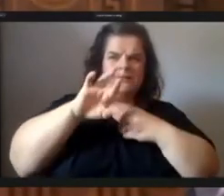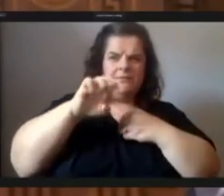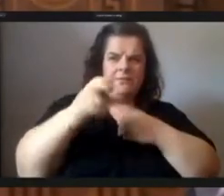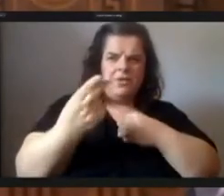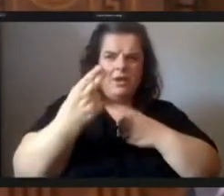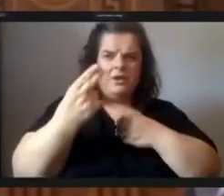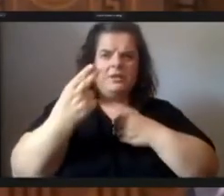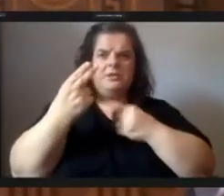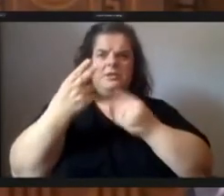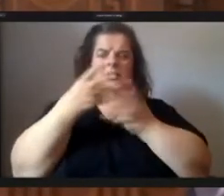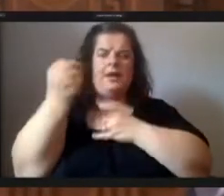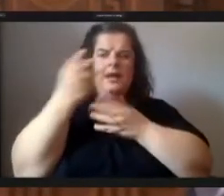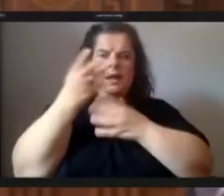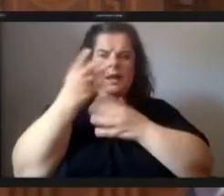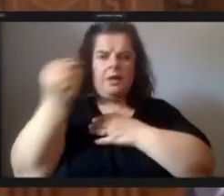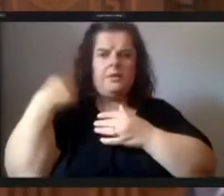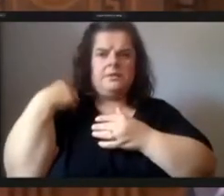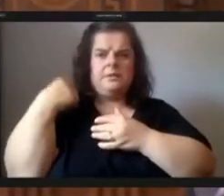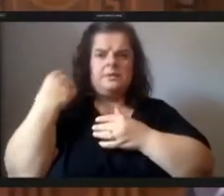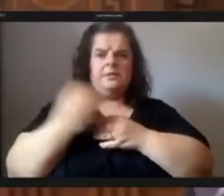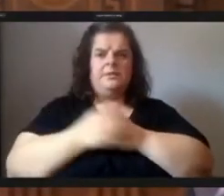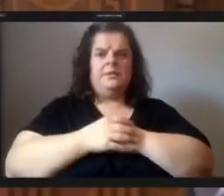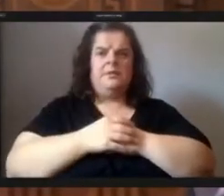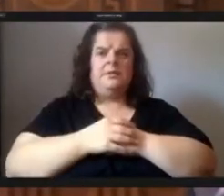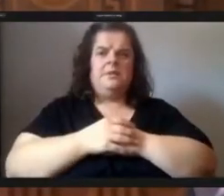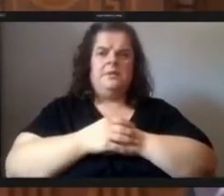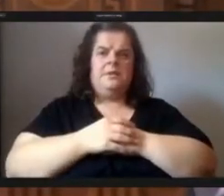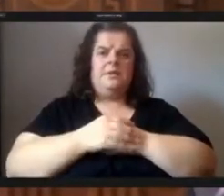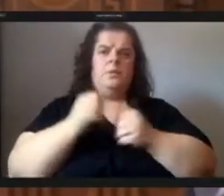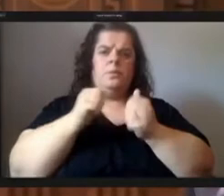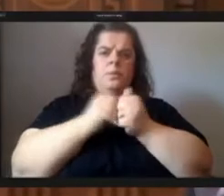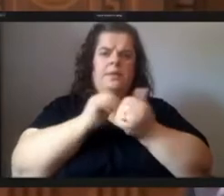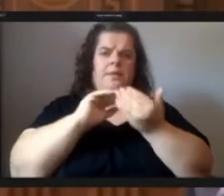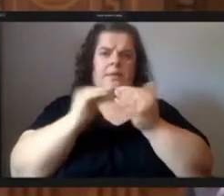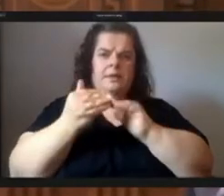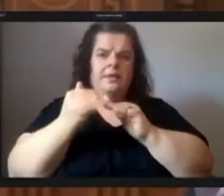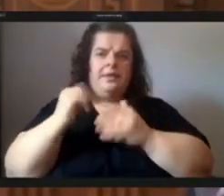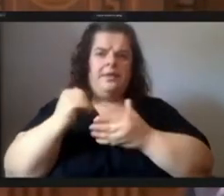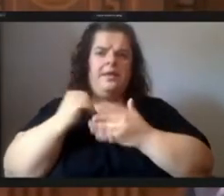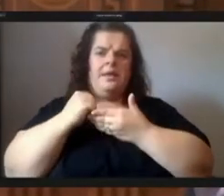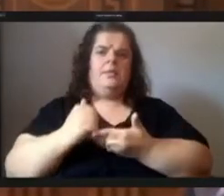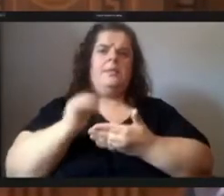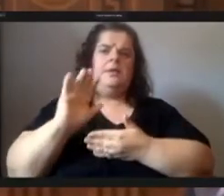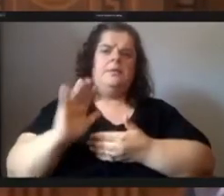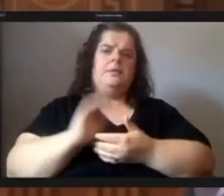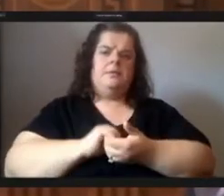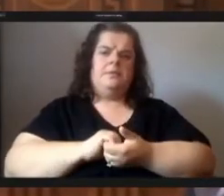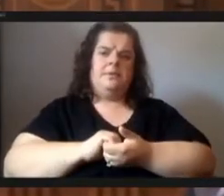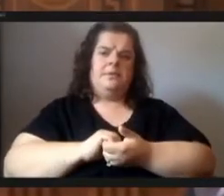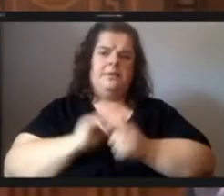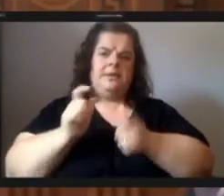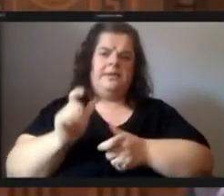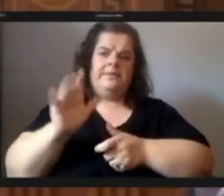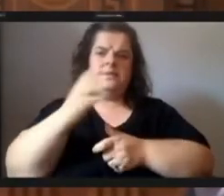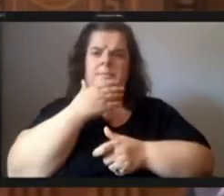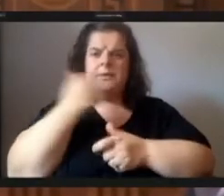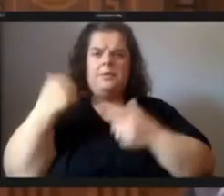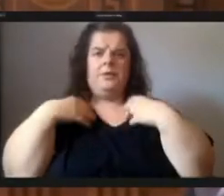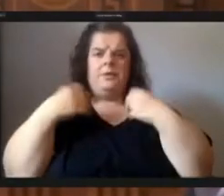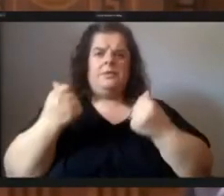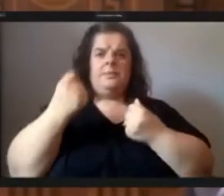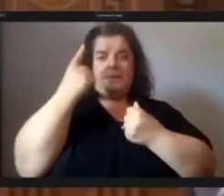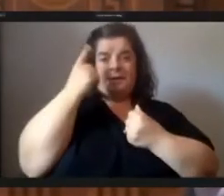out in that door outdoors being amongst neighbors that restored him and gave him better health and because of that